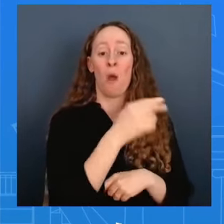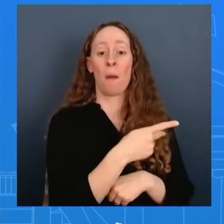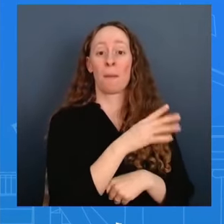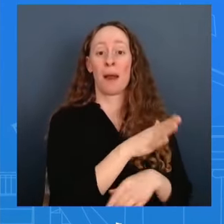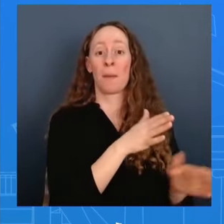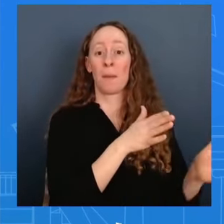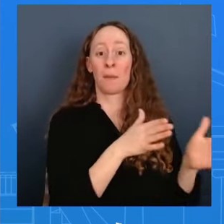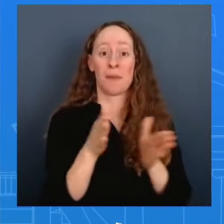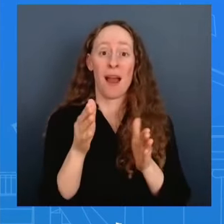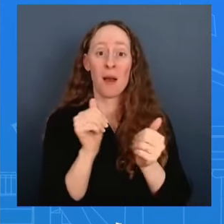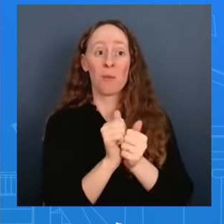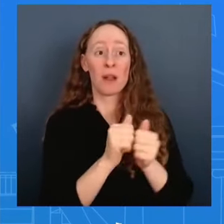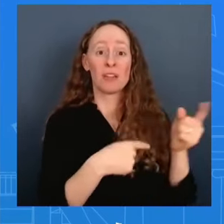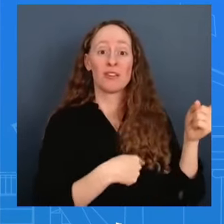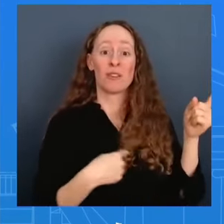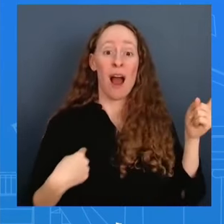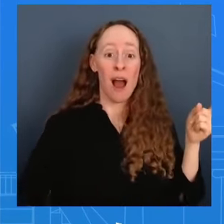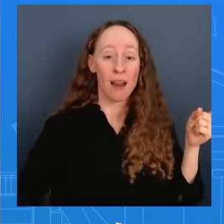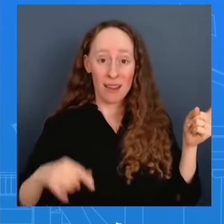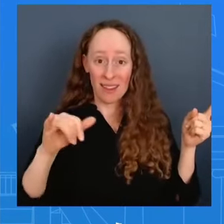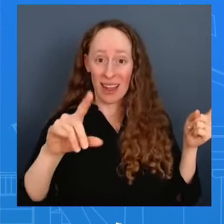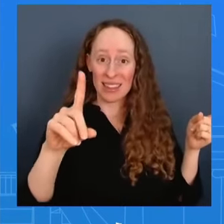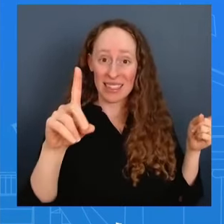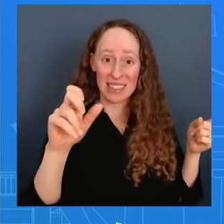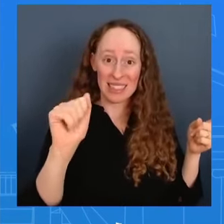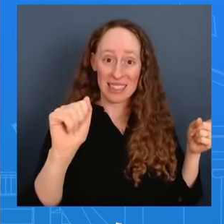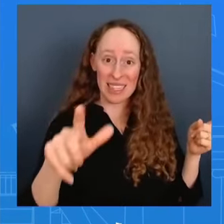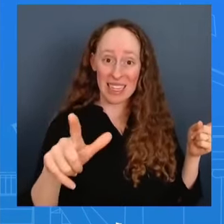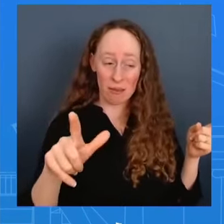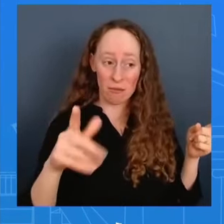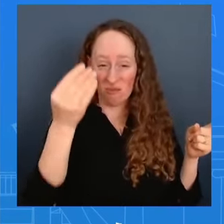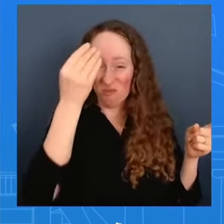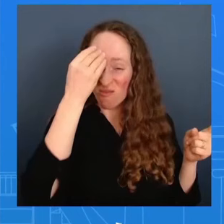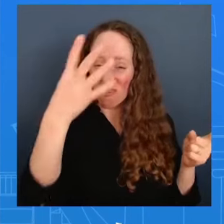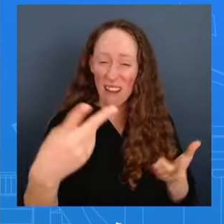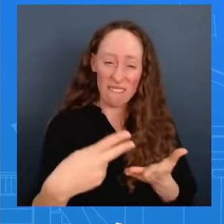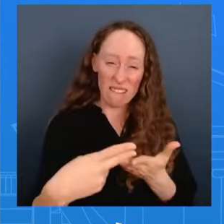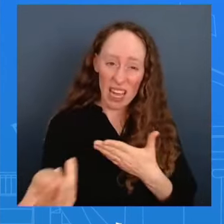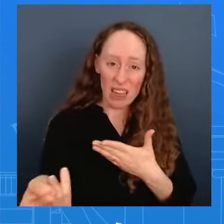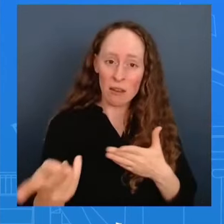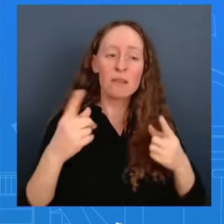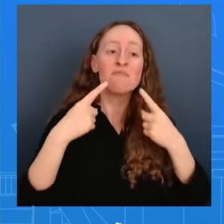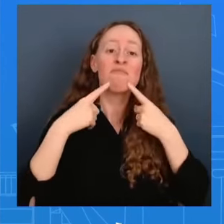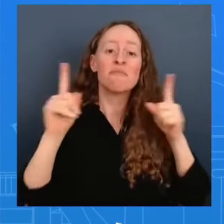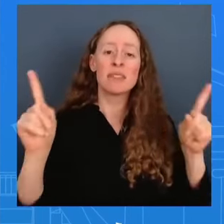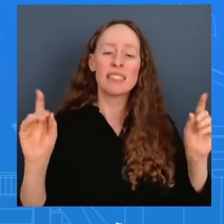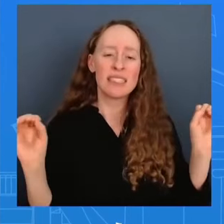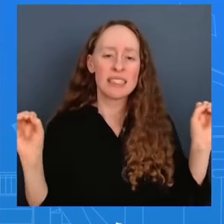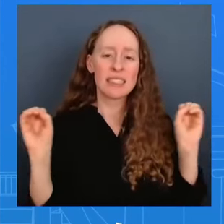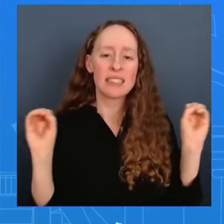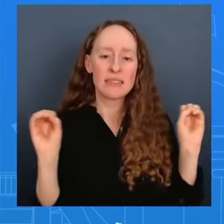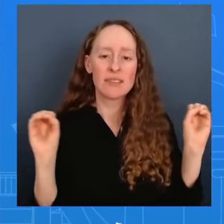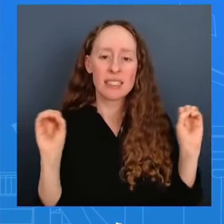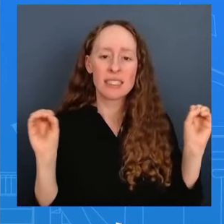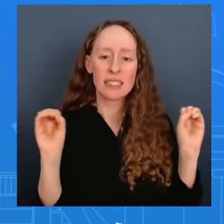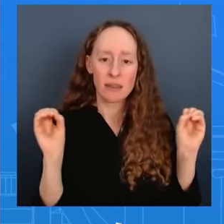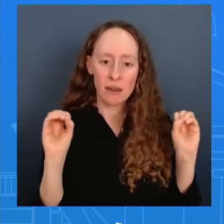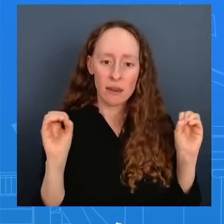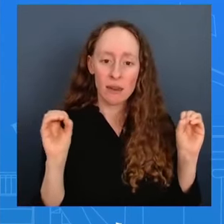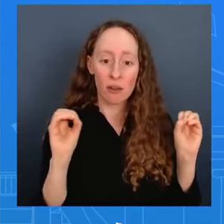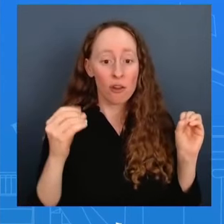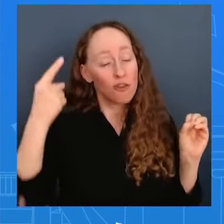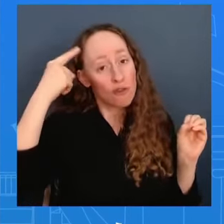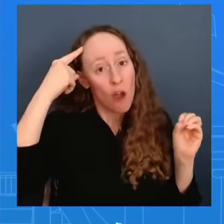not actually it was a bad deal it was a failed deal it didn't increase our american imports uh it didn't increase uh